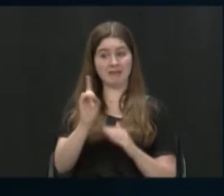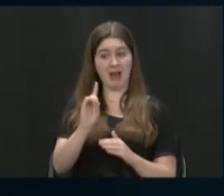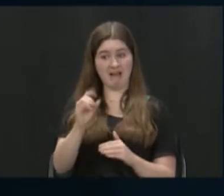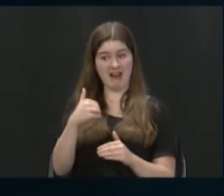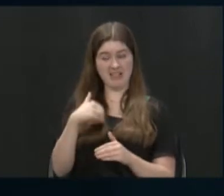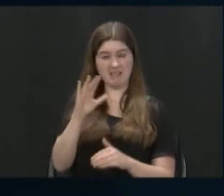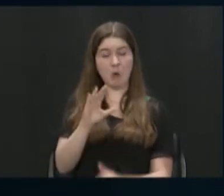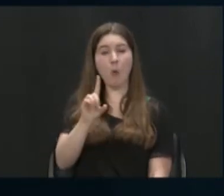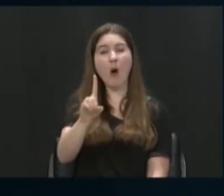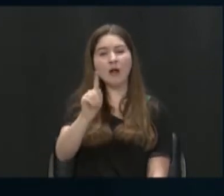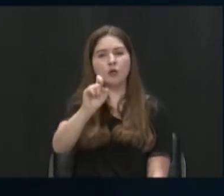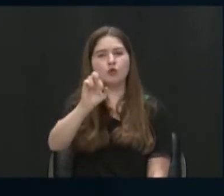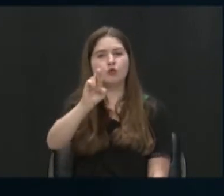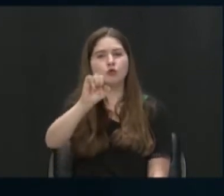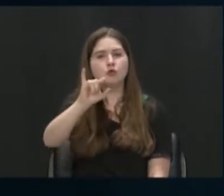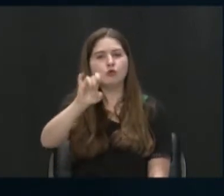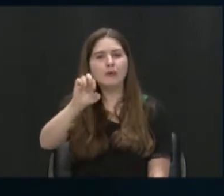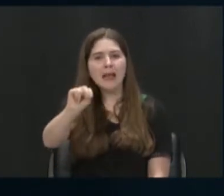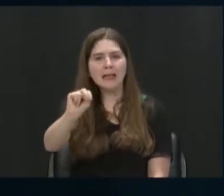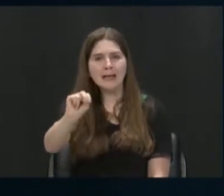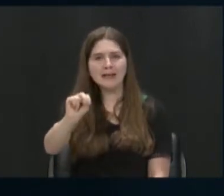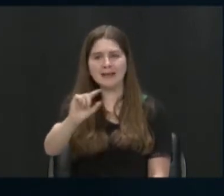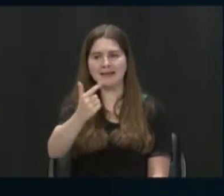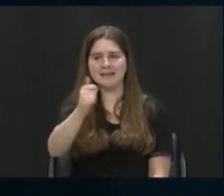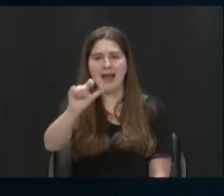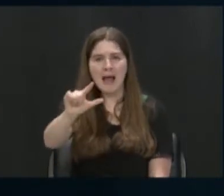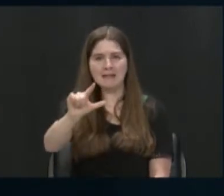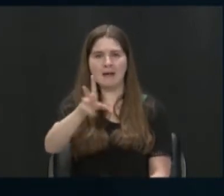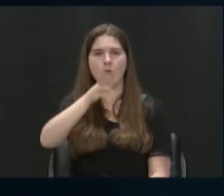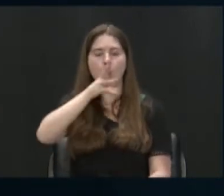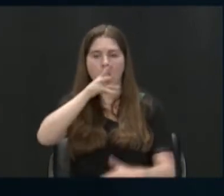trillion gallons of water beneath us.